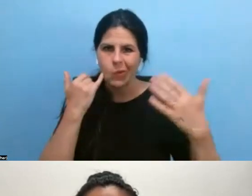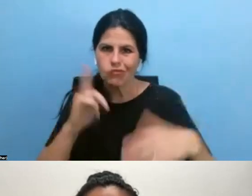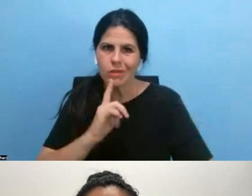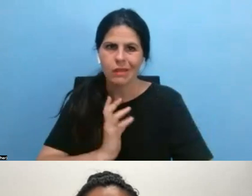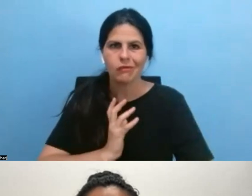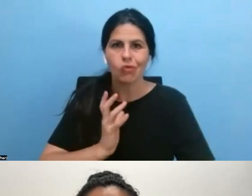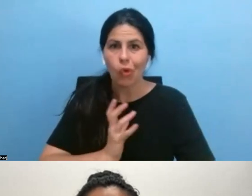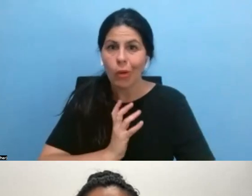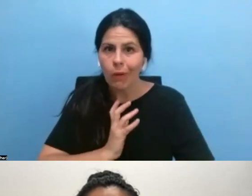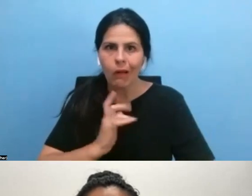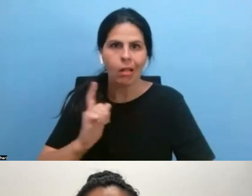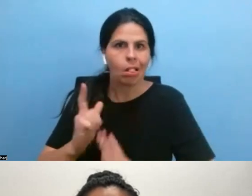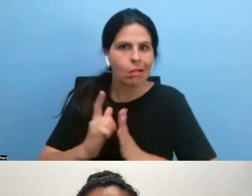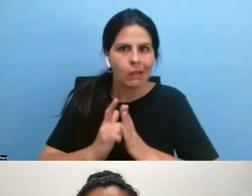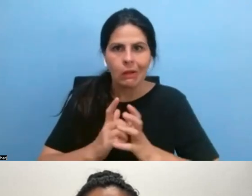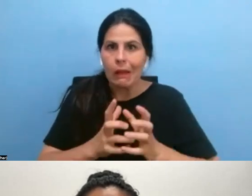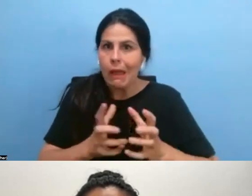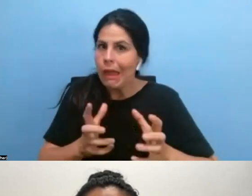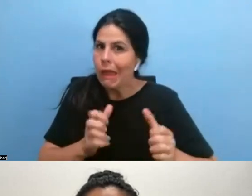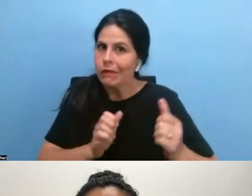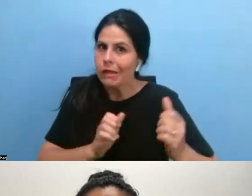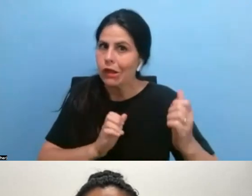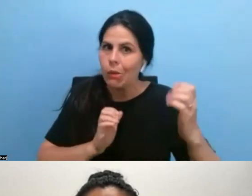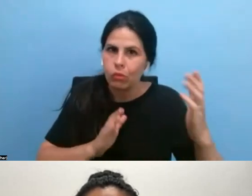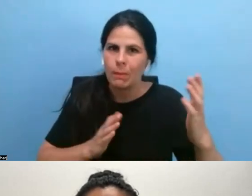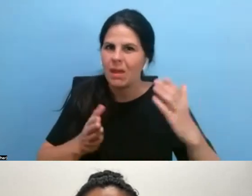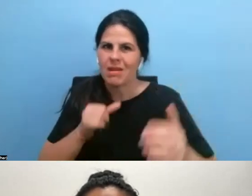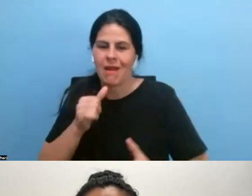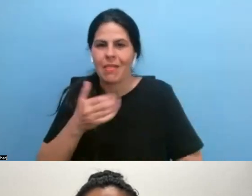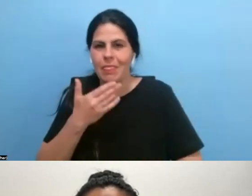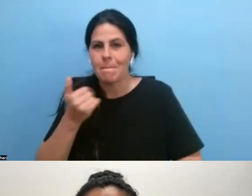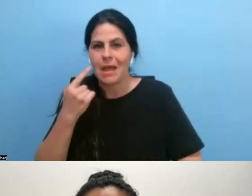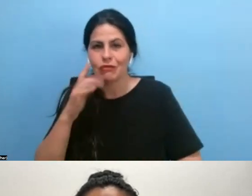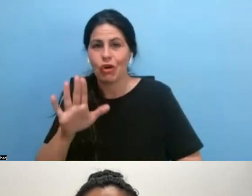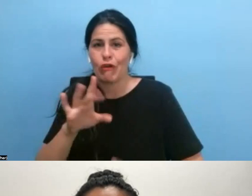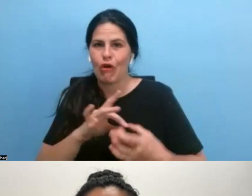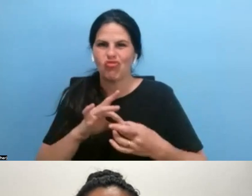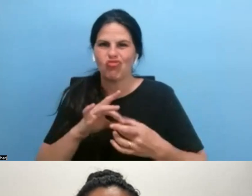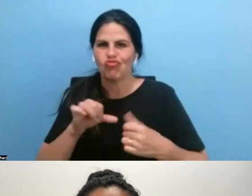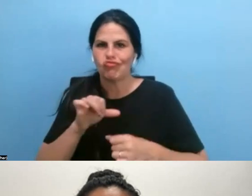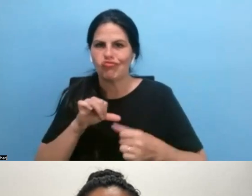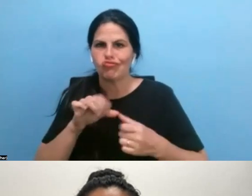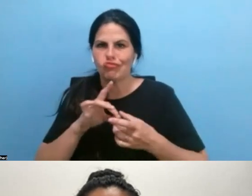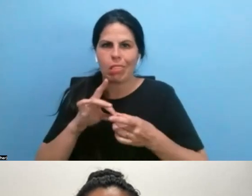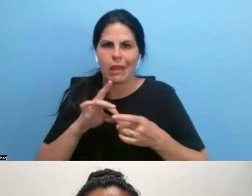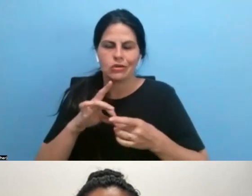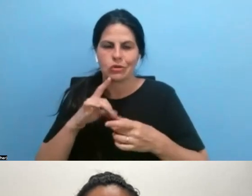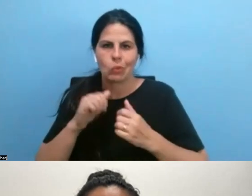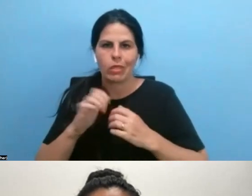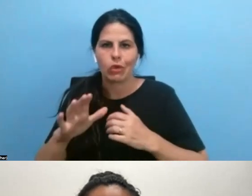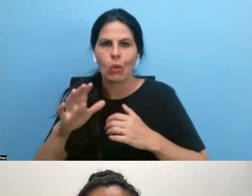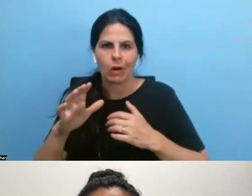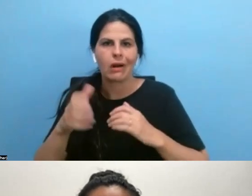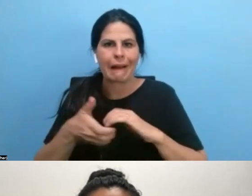approach might not be the best relationally for your collaborators and for the people that you're working with.